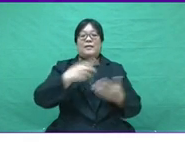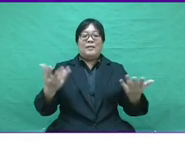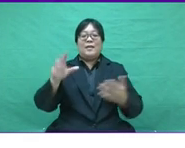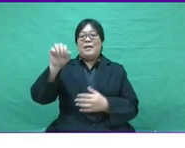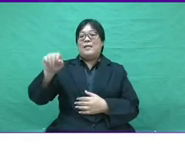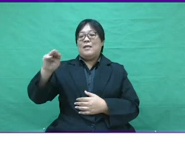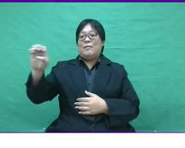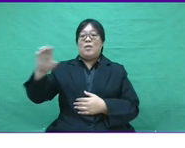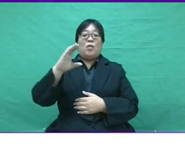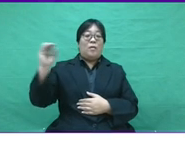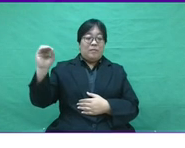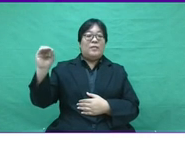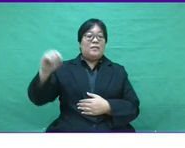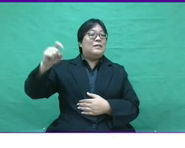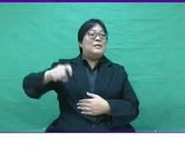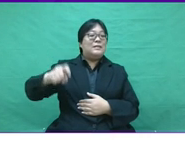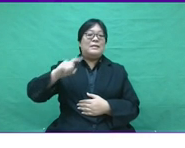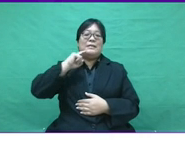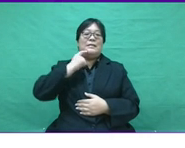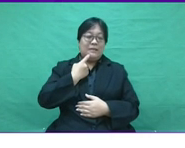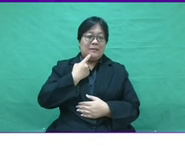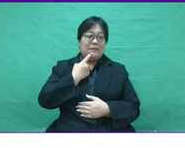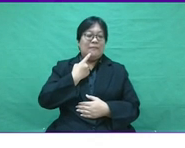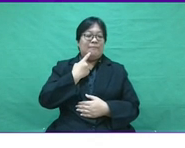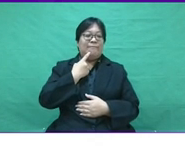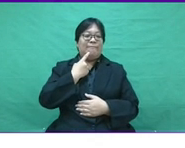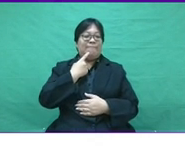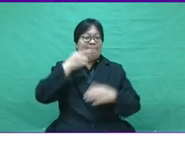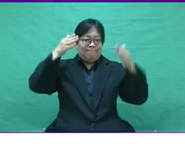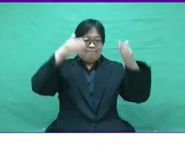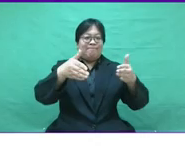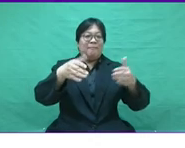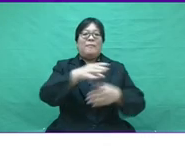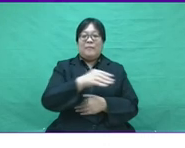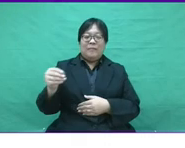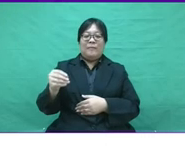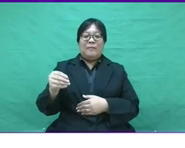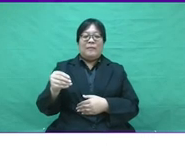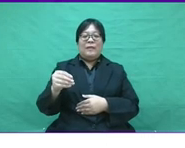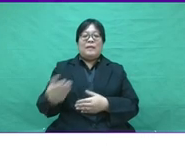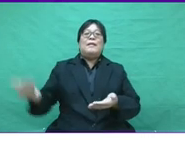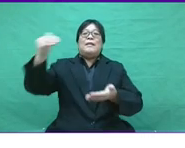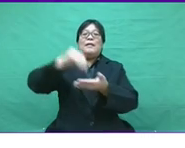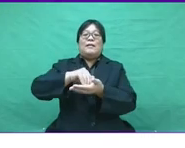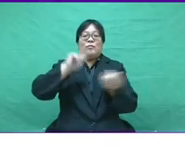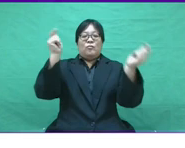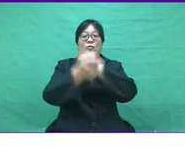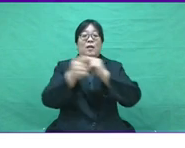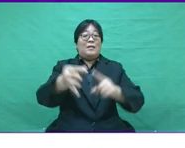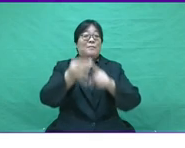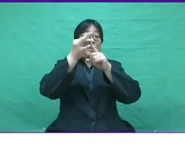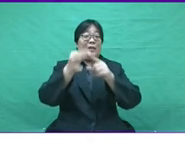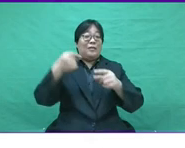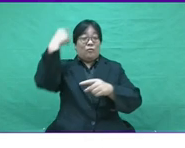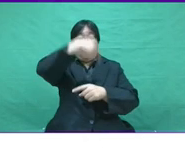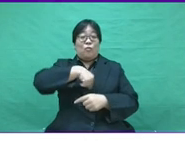modern technology. This is what our SME company needs seriously to rethink and